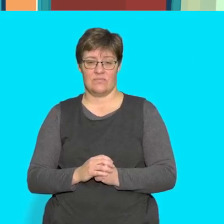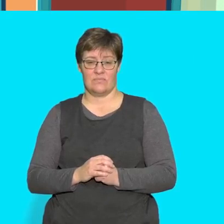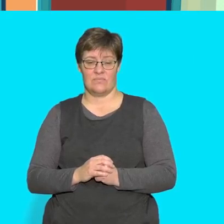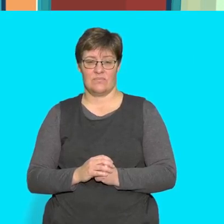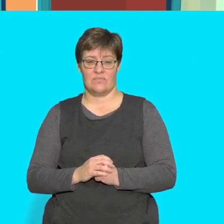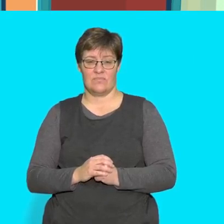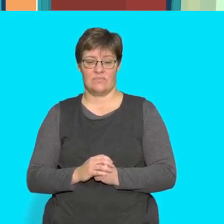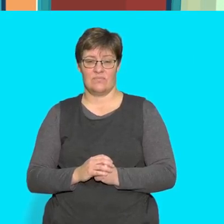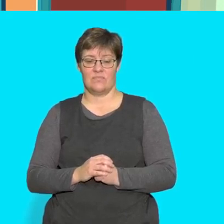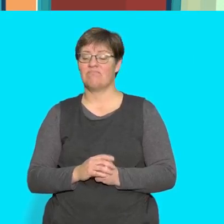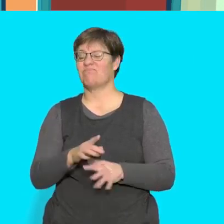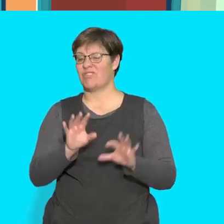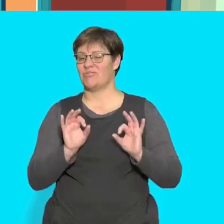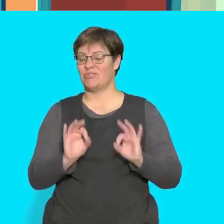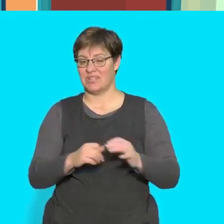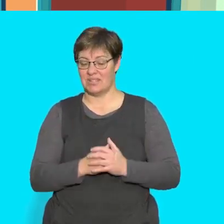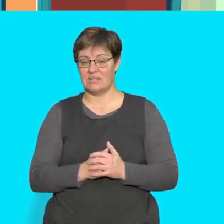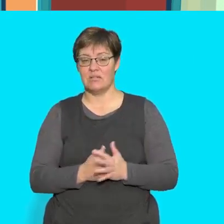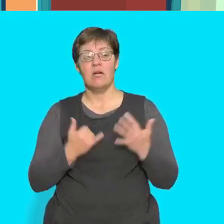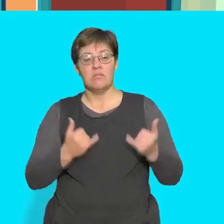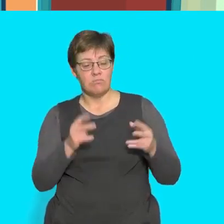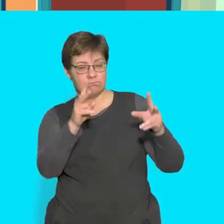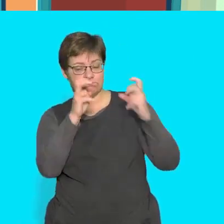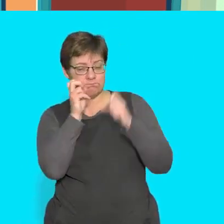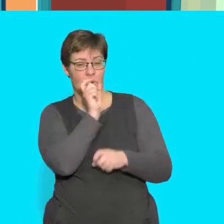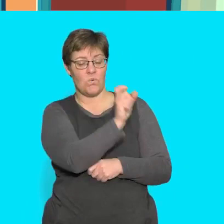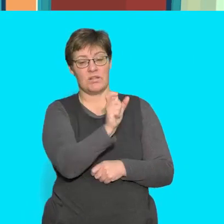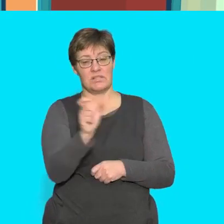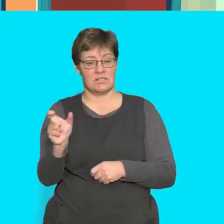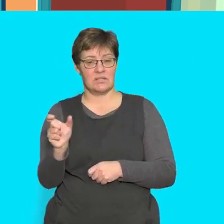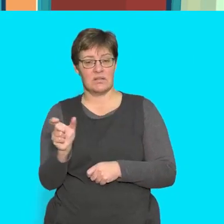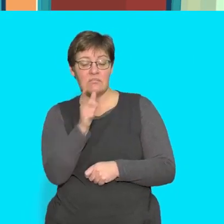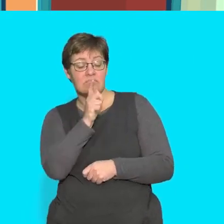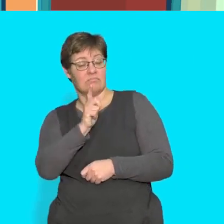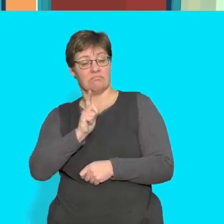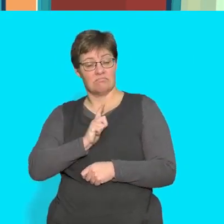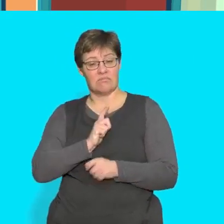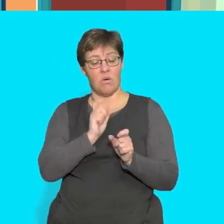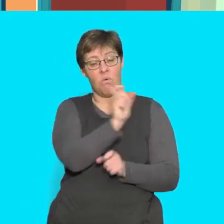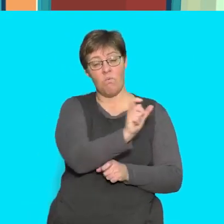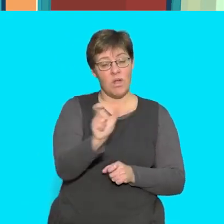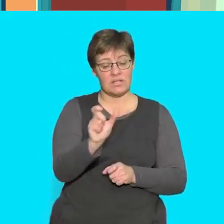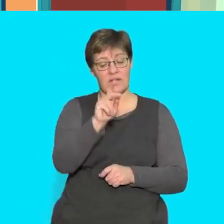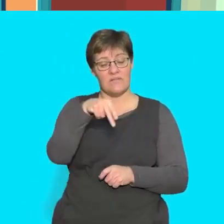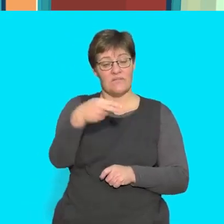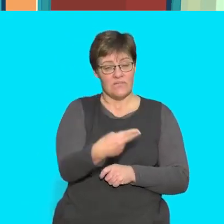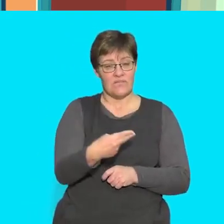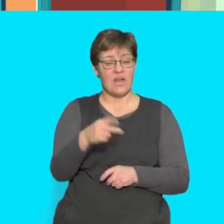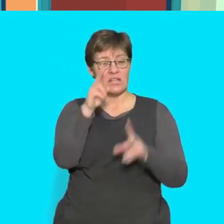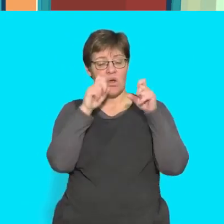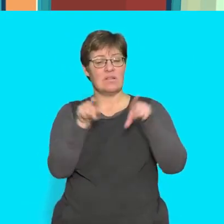that's right now listen to these words and tell me which words have the f sound like an f